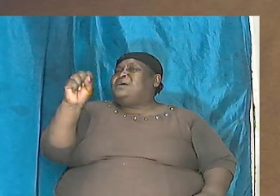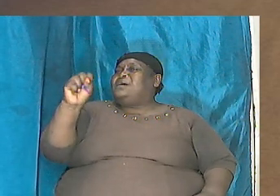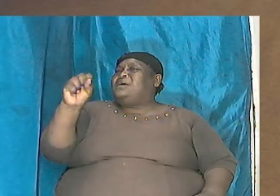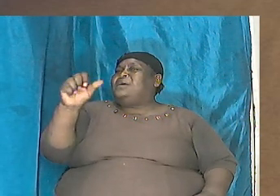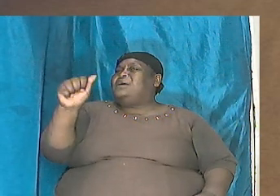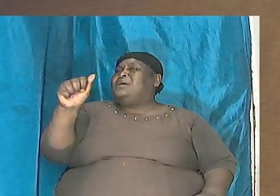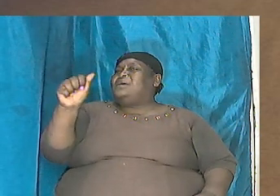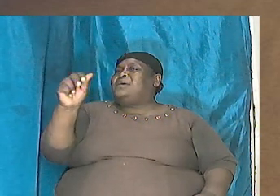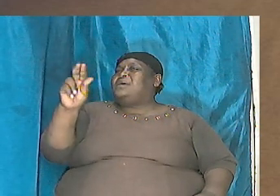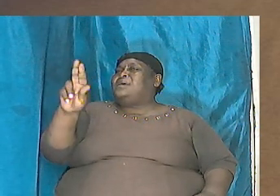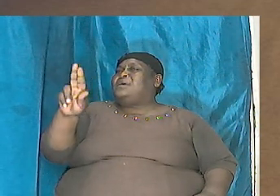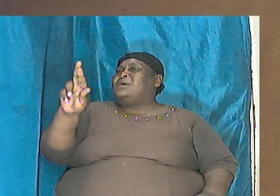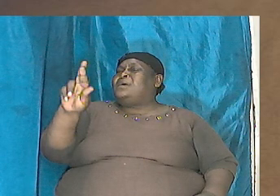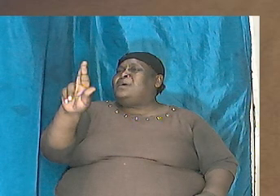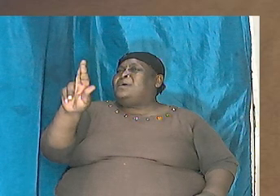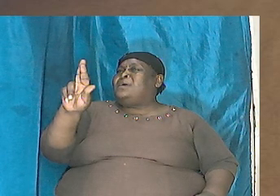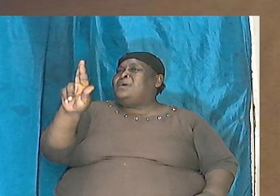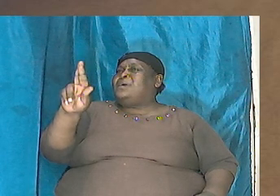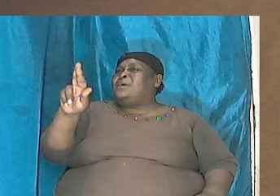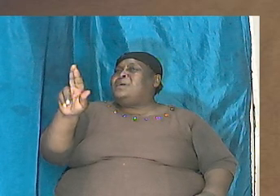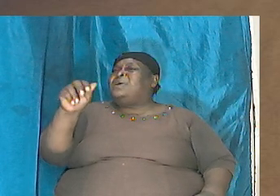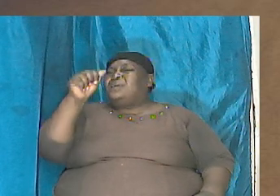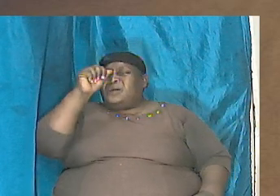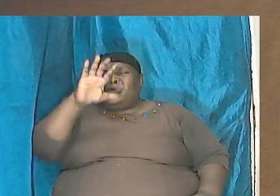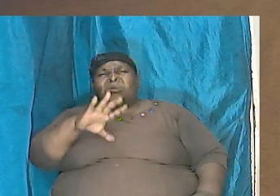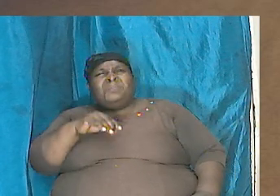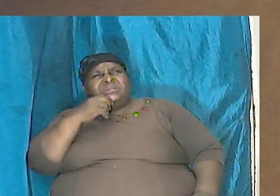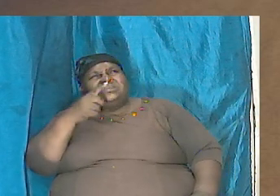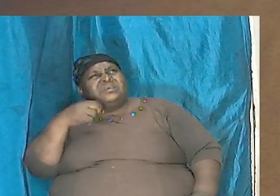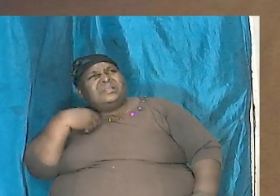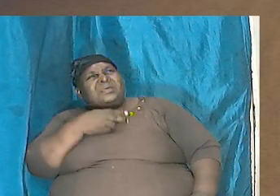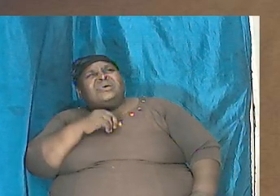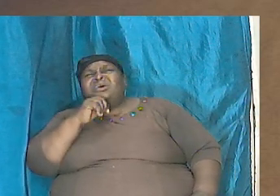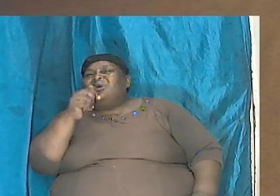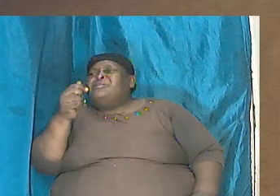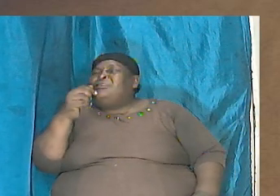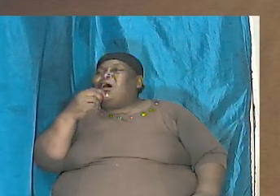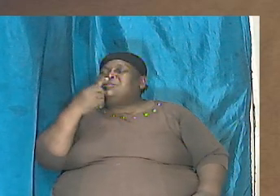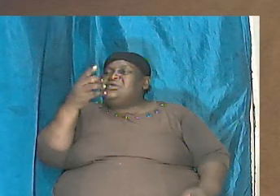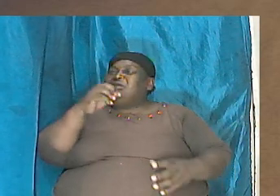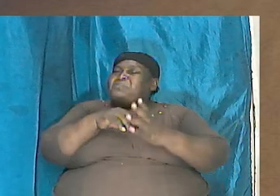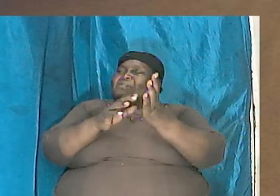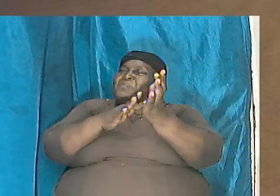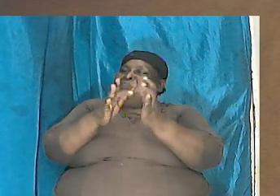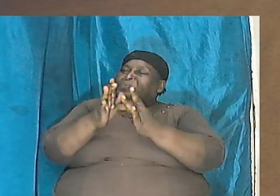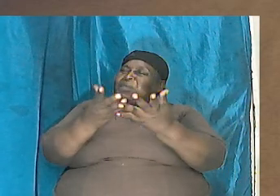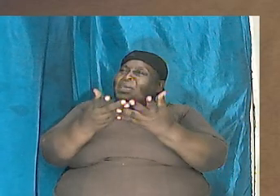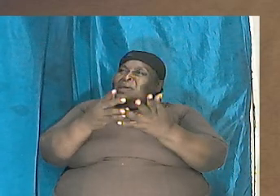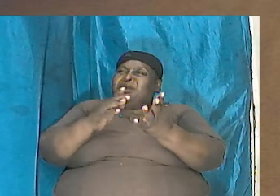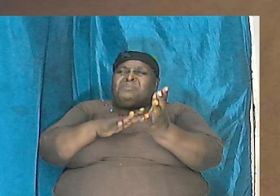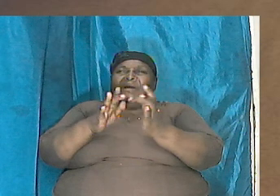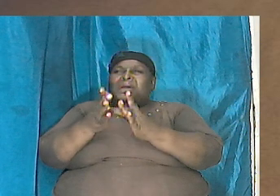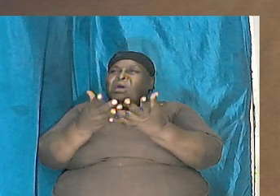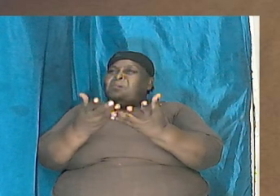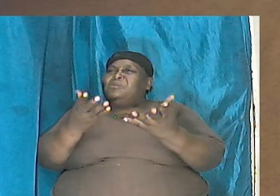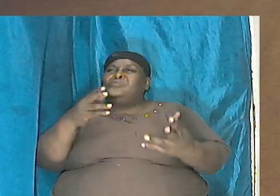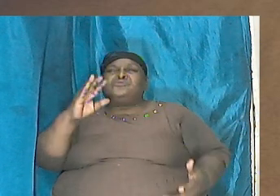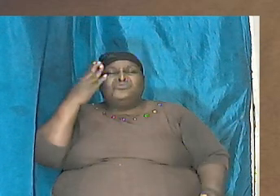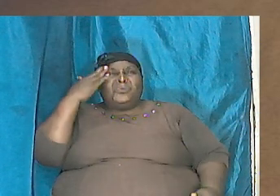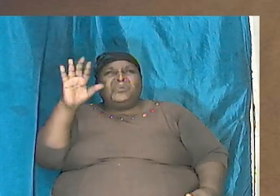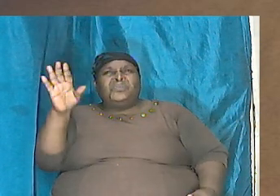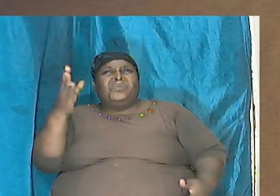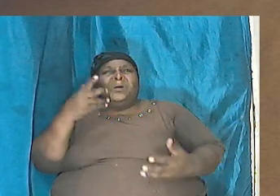men tell us that it is not described in the Bible and the Bible didn't know about them here is it for us